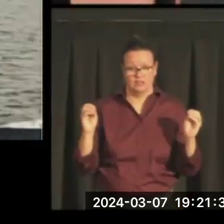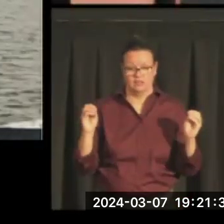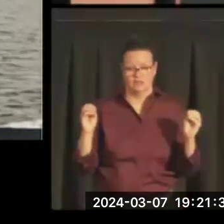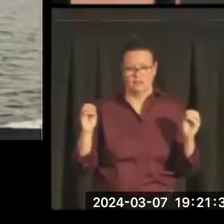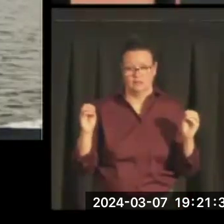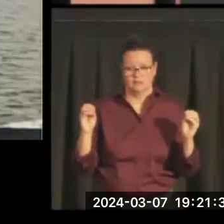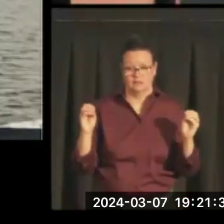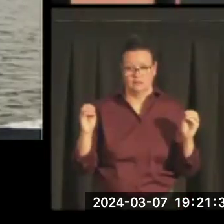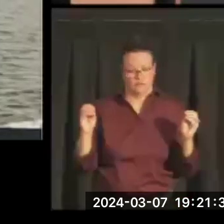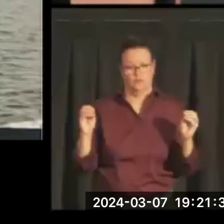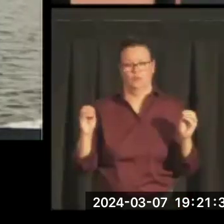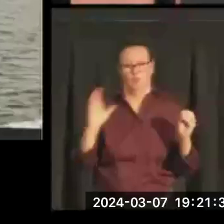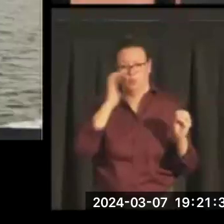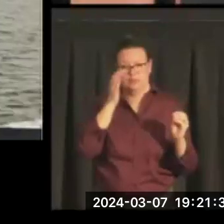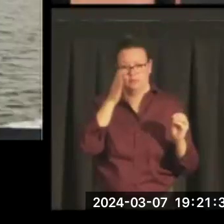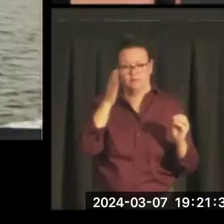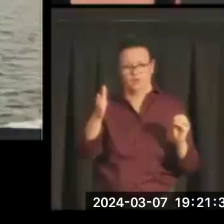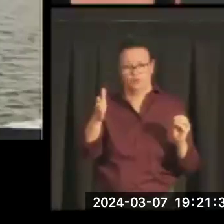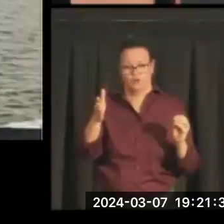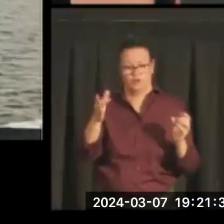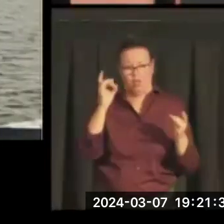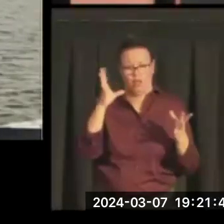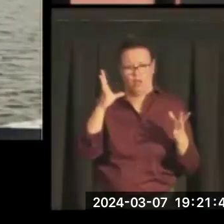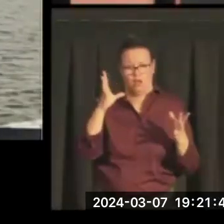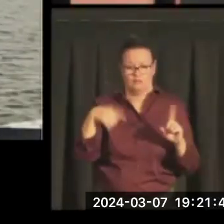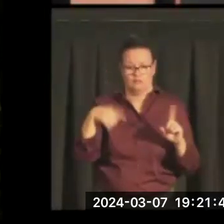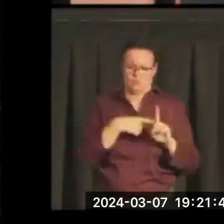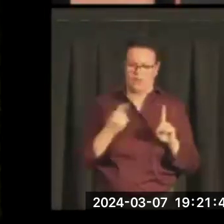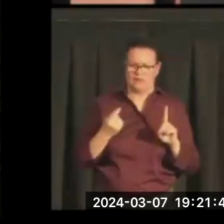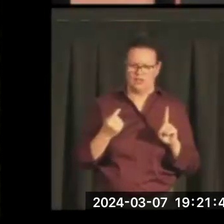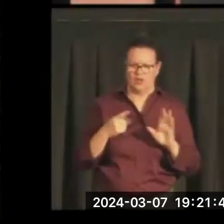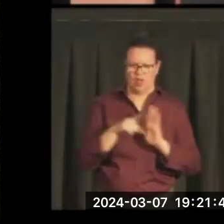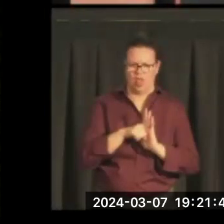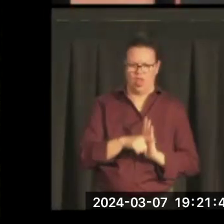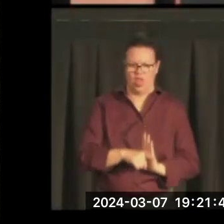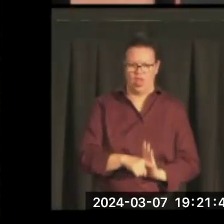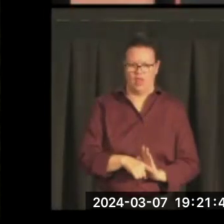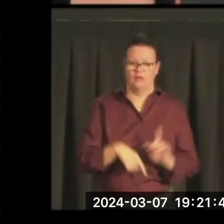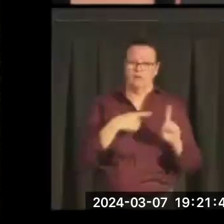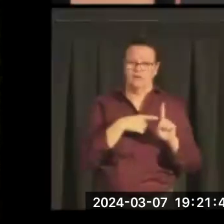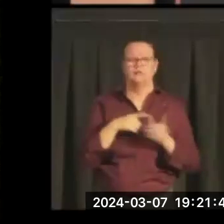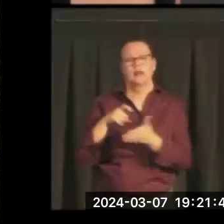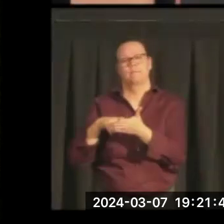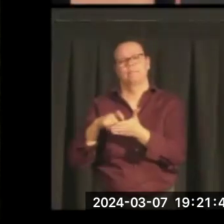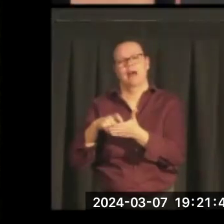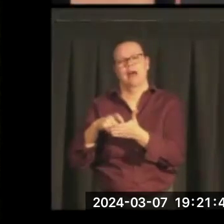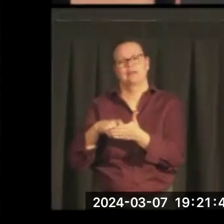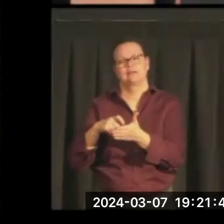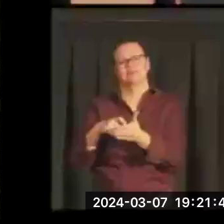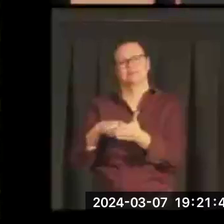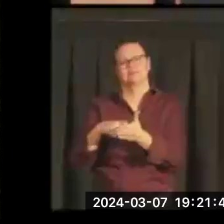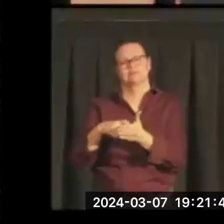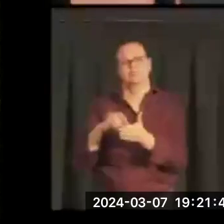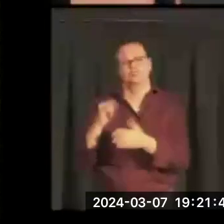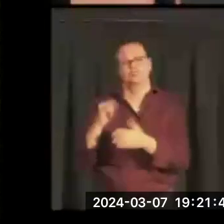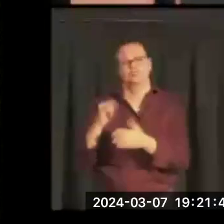That's a pretty bleak future. And so, what does he do? What a lot of other people did at the time, he works in the mines. This is not a picture of